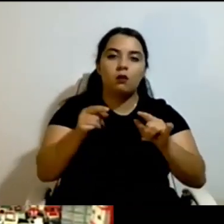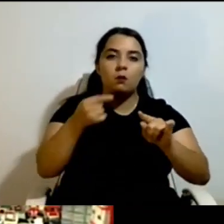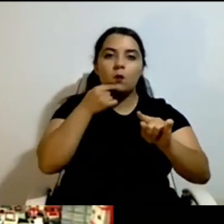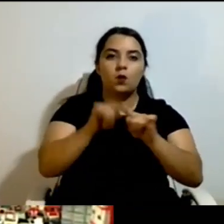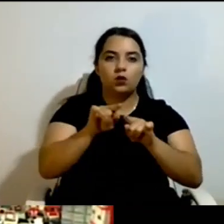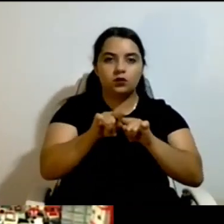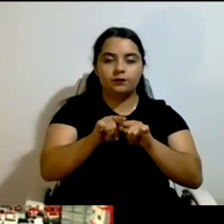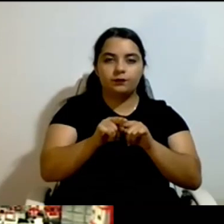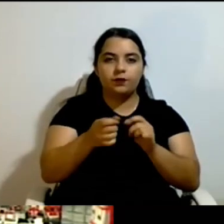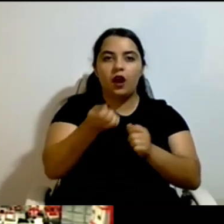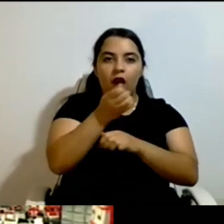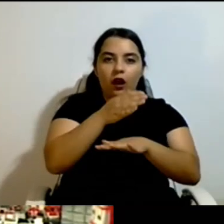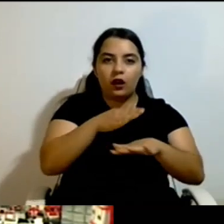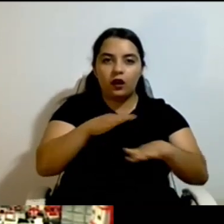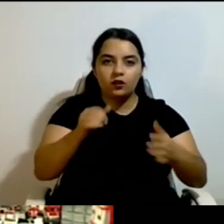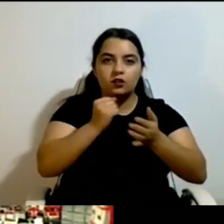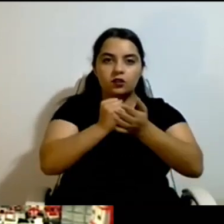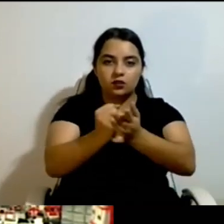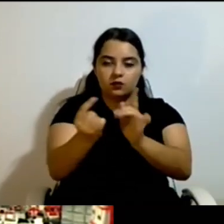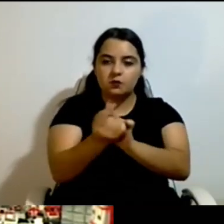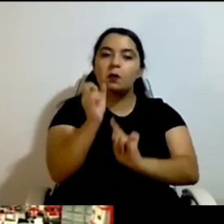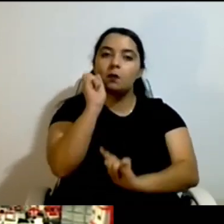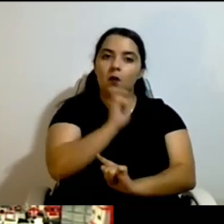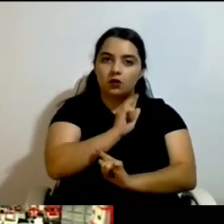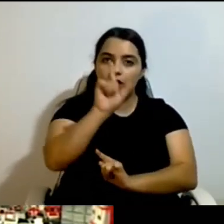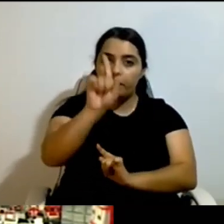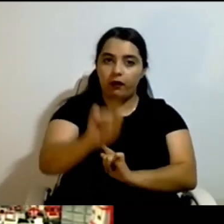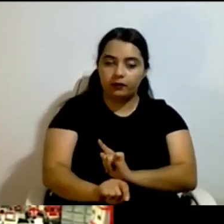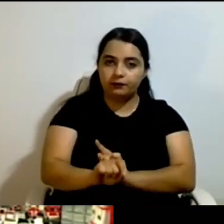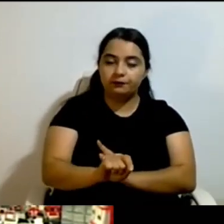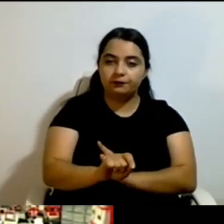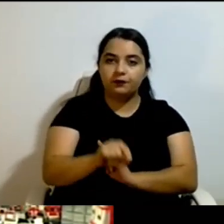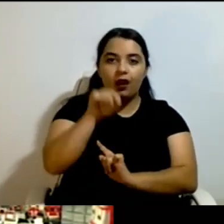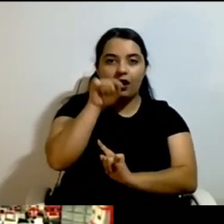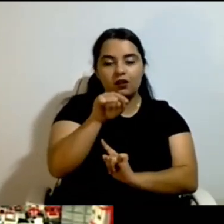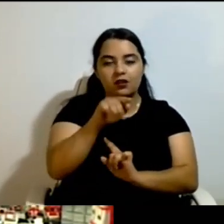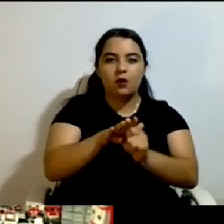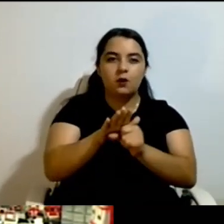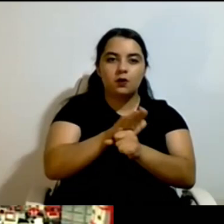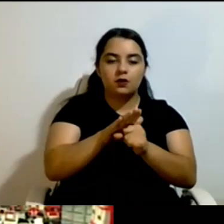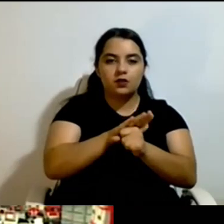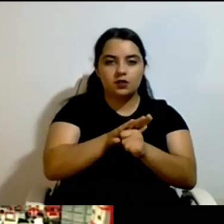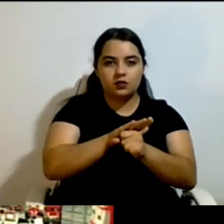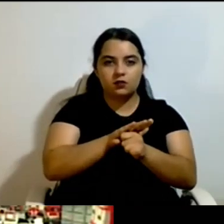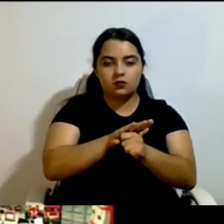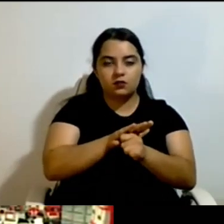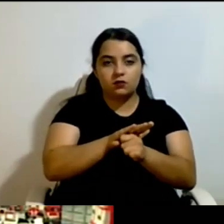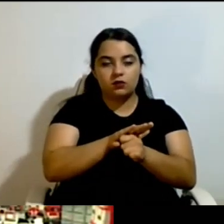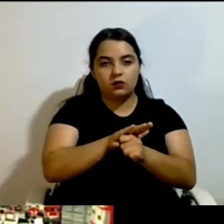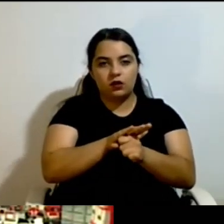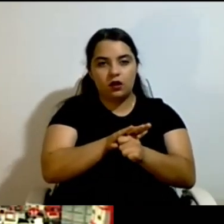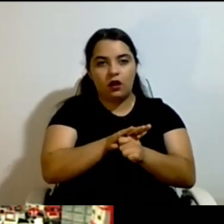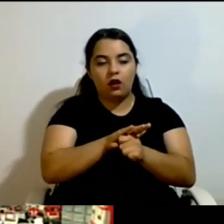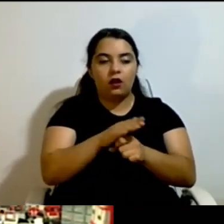This was a very tragic and lucky situation. We had one child almost dying because